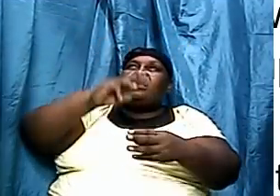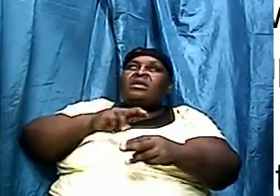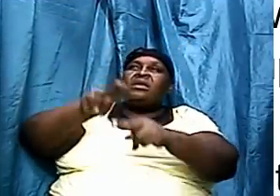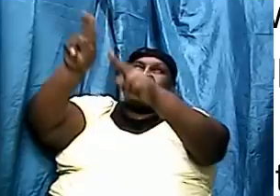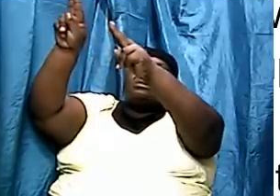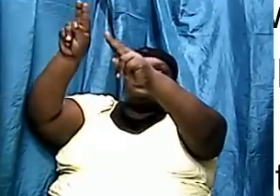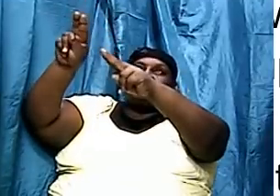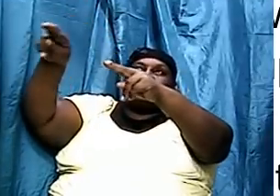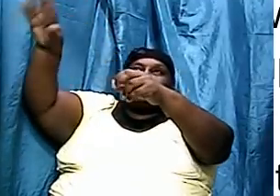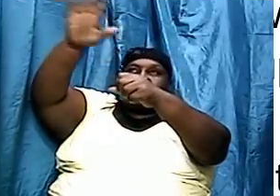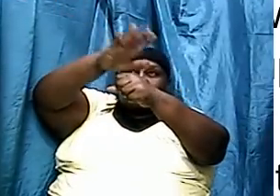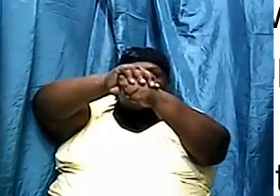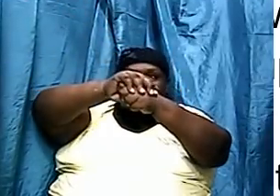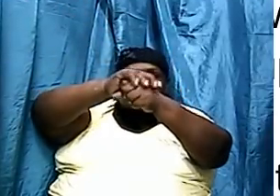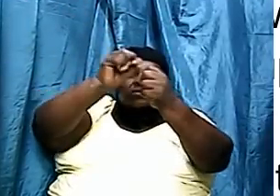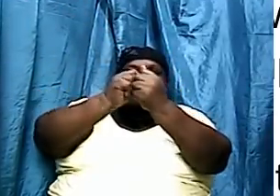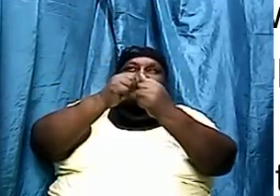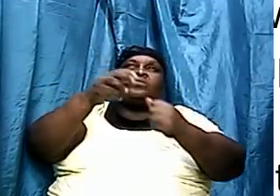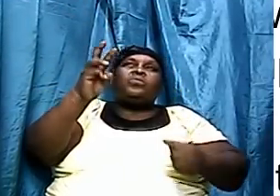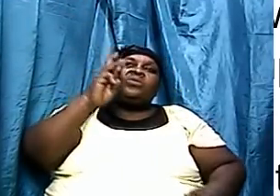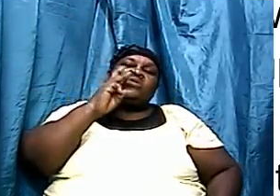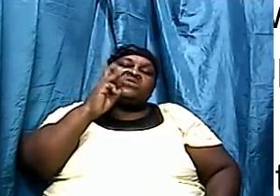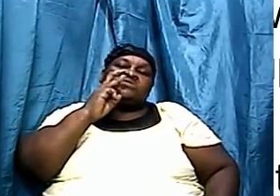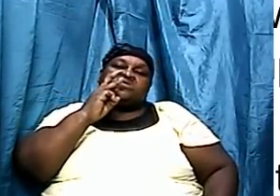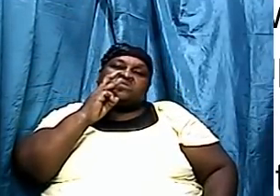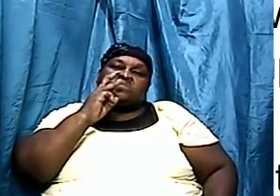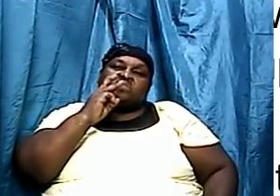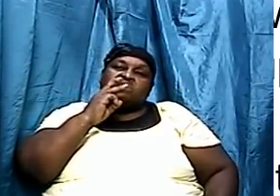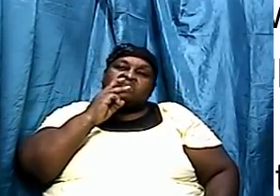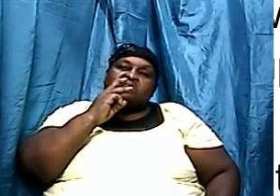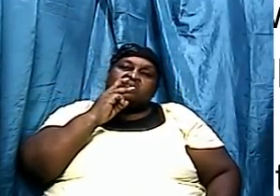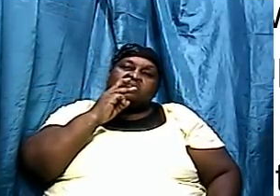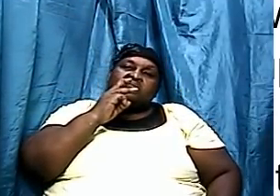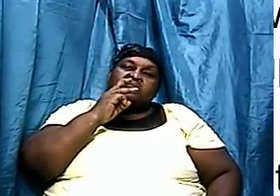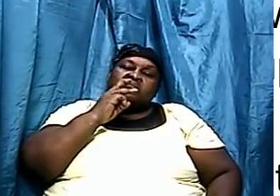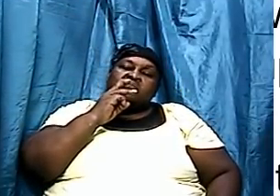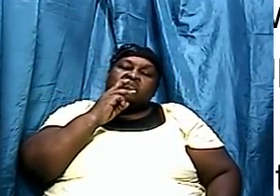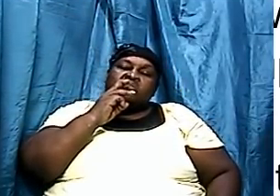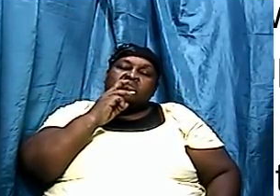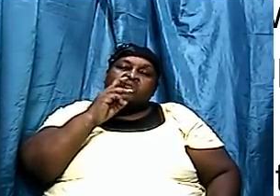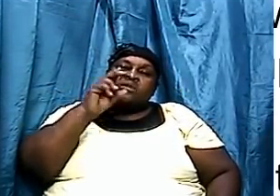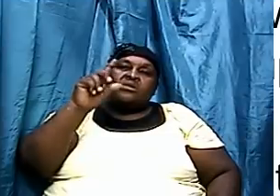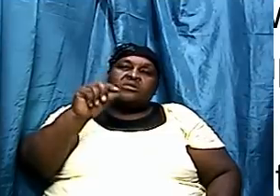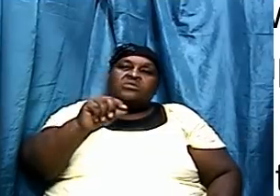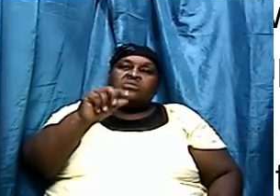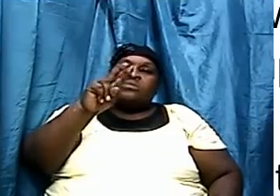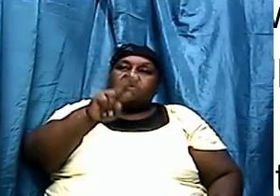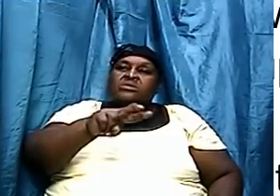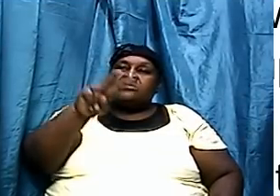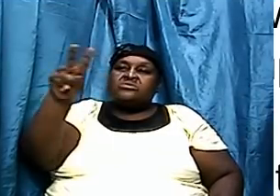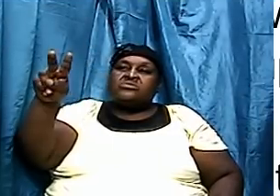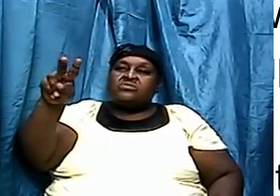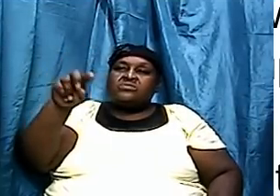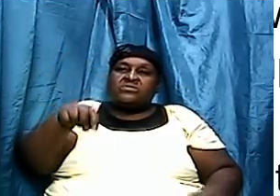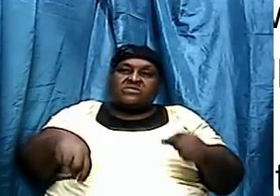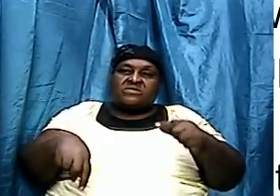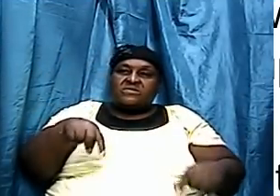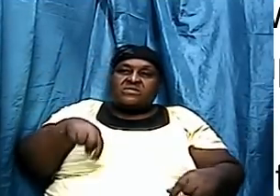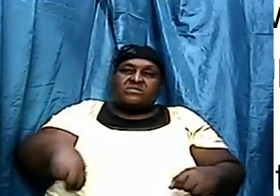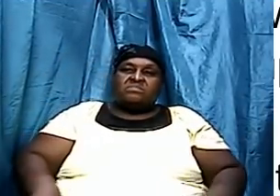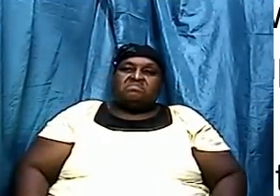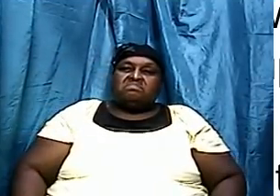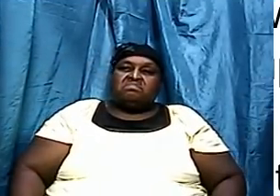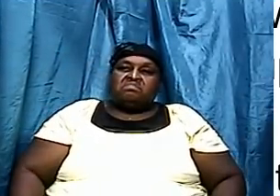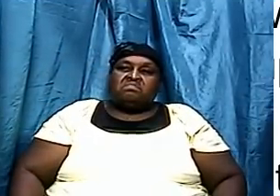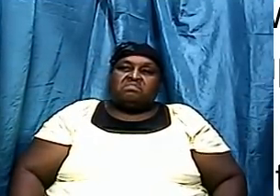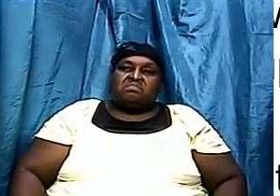up to about 15 cubits which is about 22 feet deep and upwards and Psalms